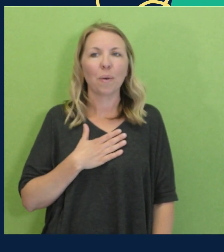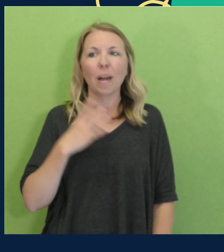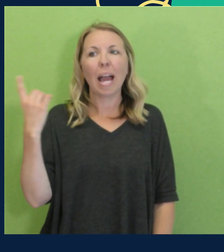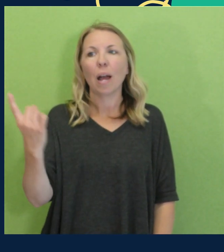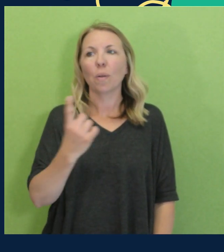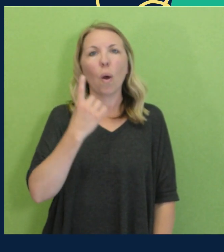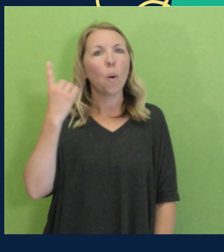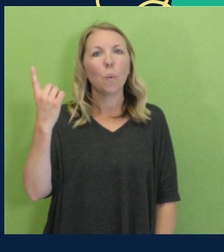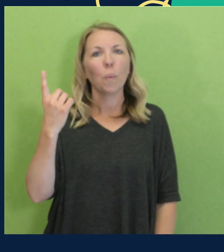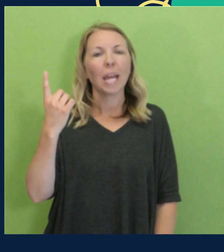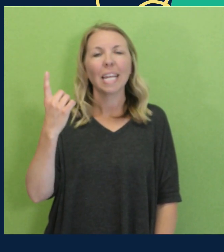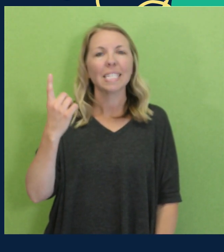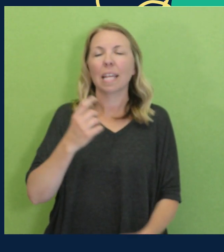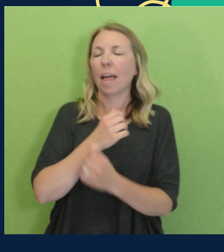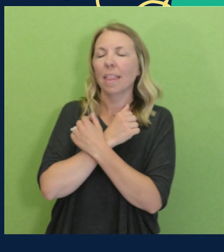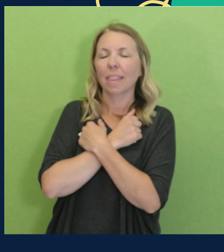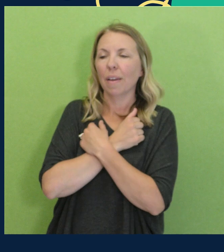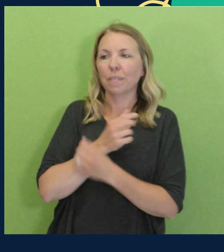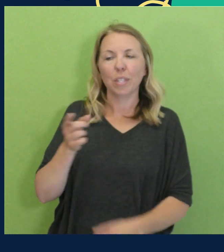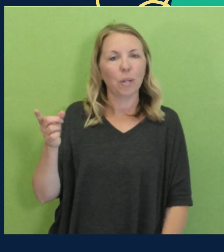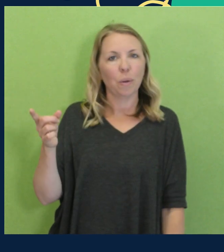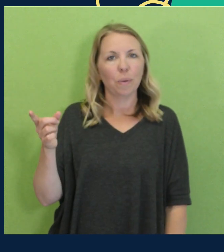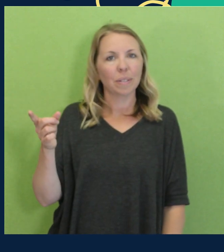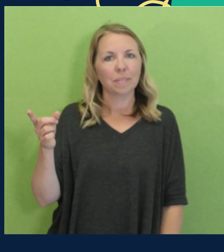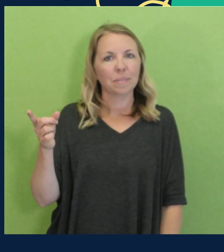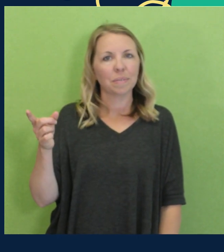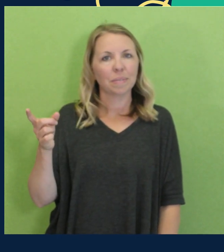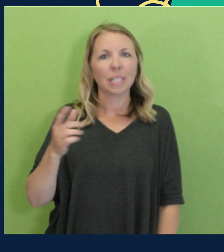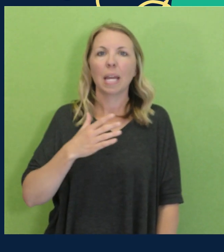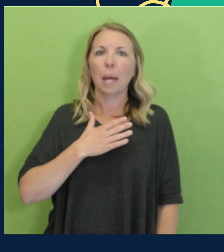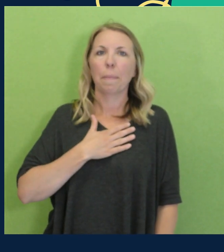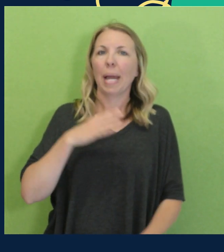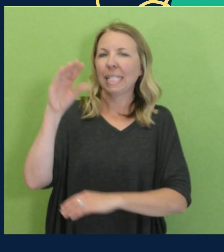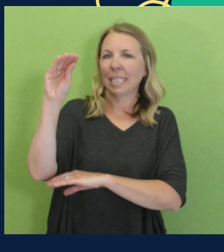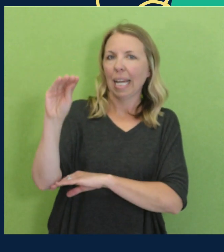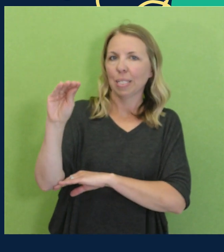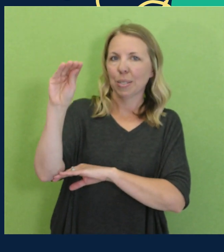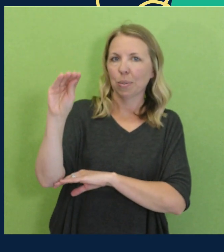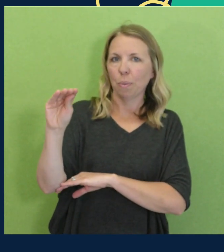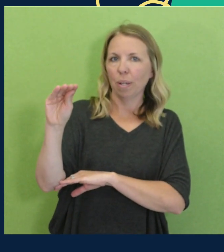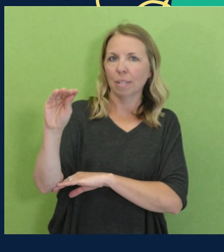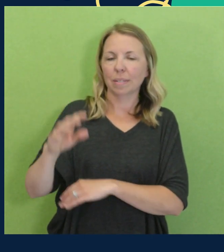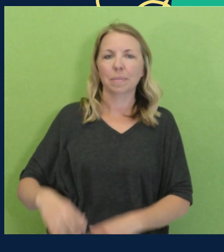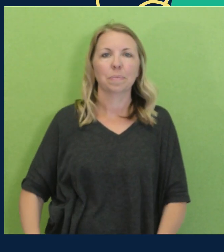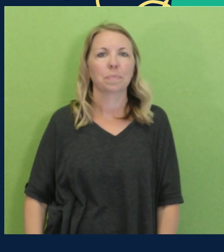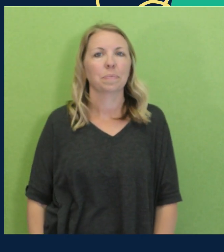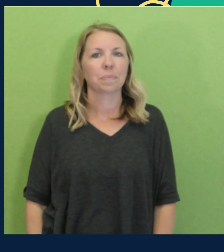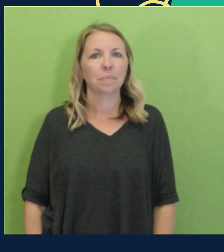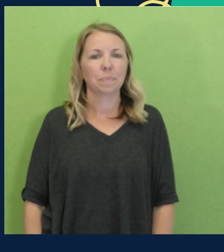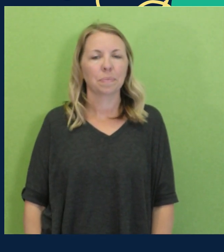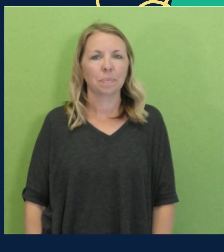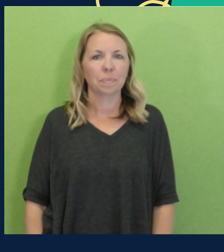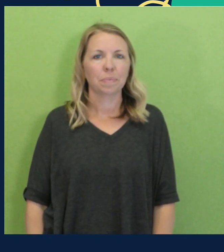Oh, I'll always love you, my dinosaur.